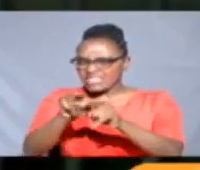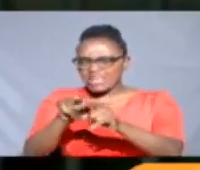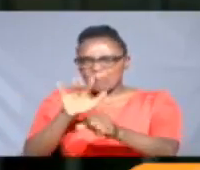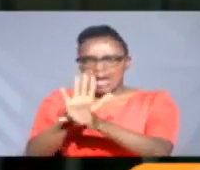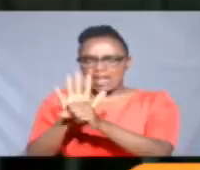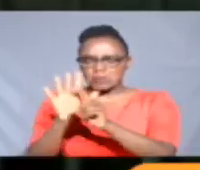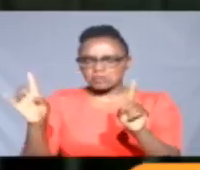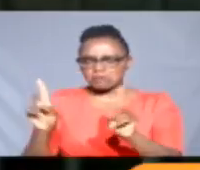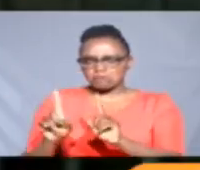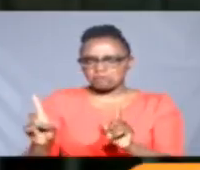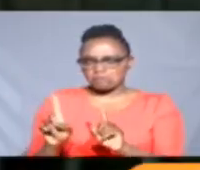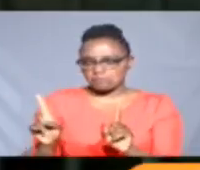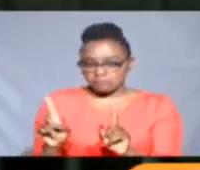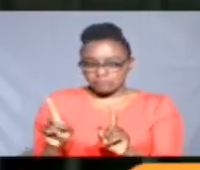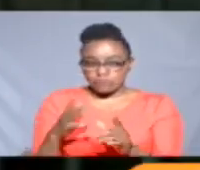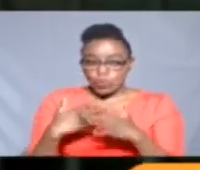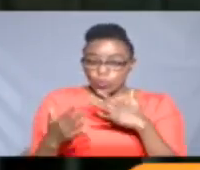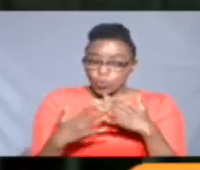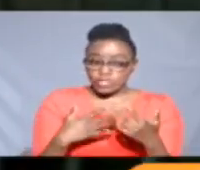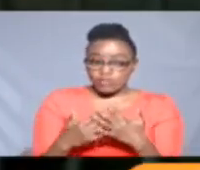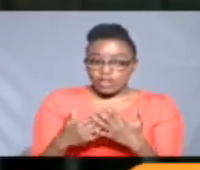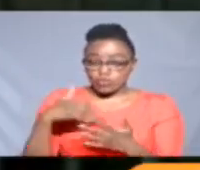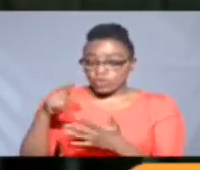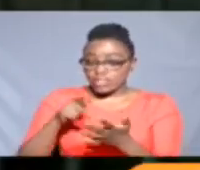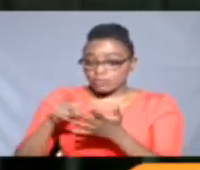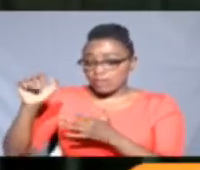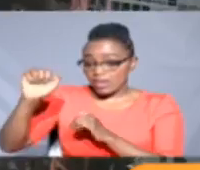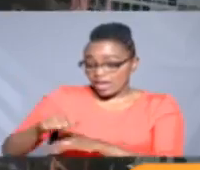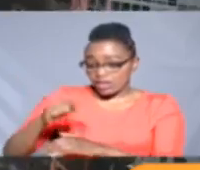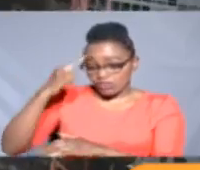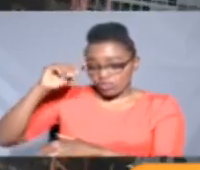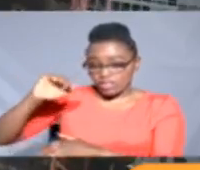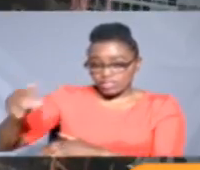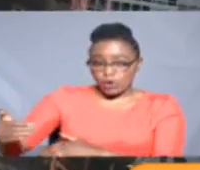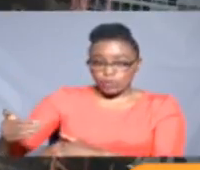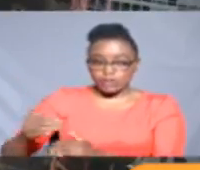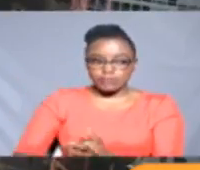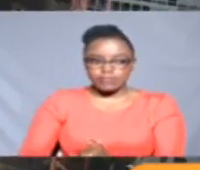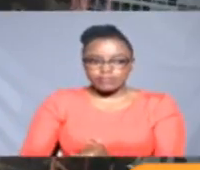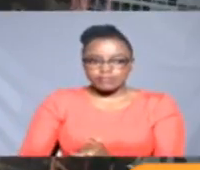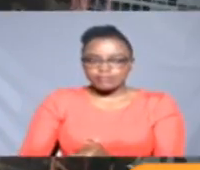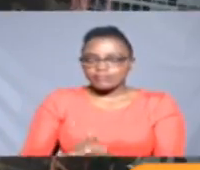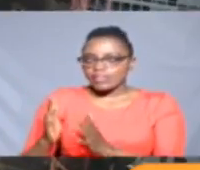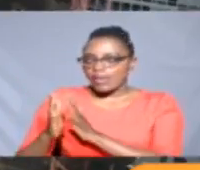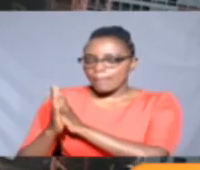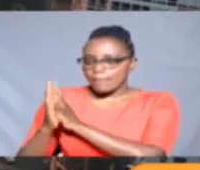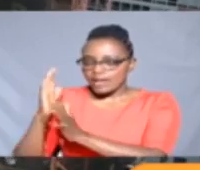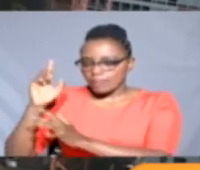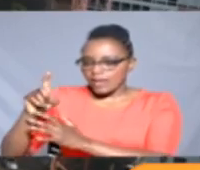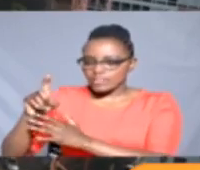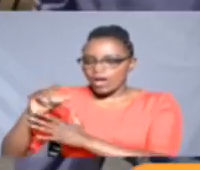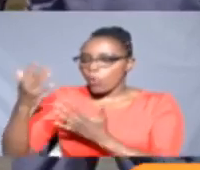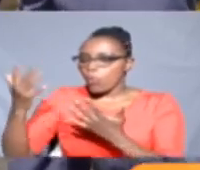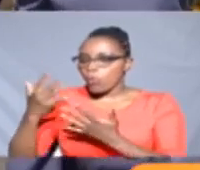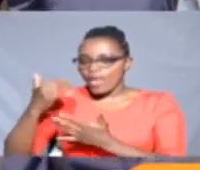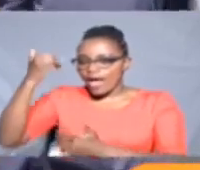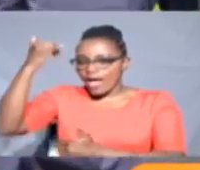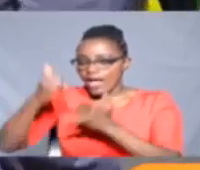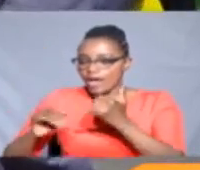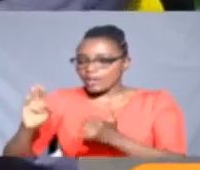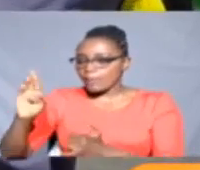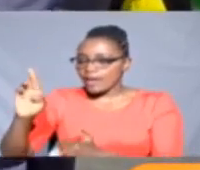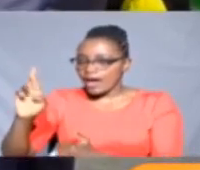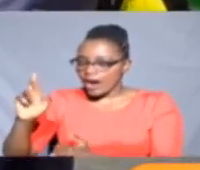will not be as much as what you would have paid for the city. Bus depot must be located at the